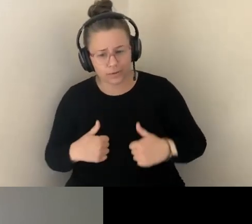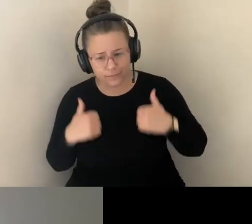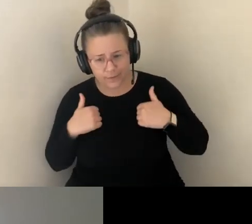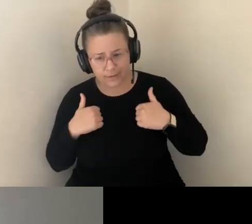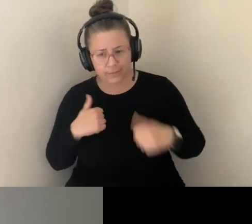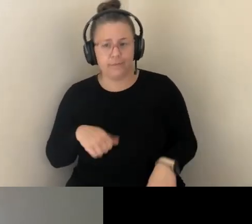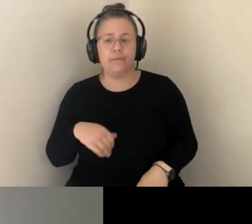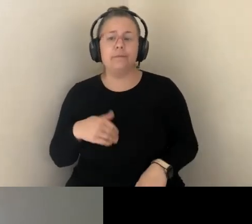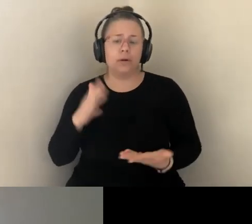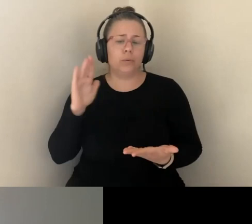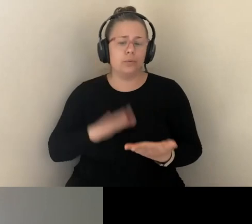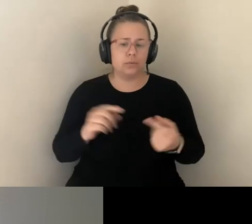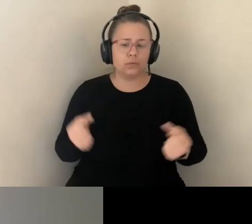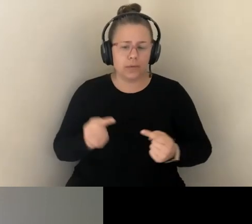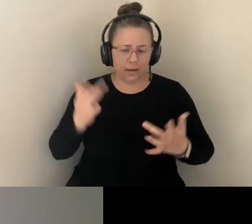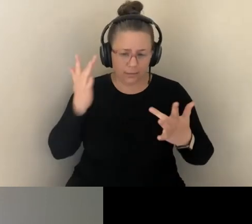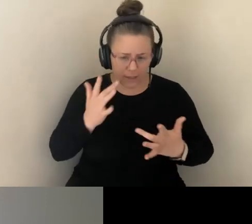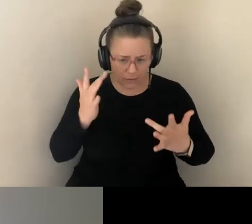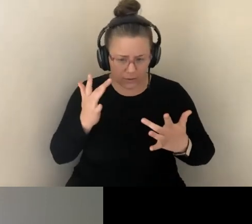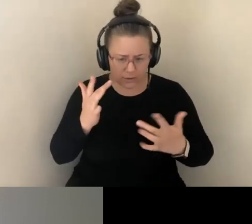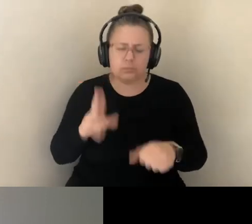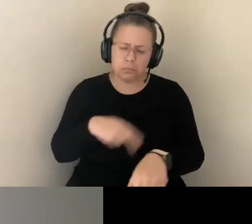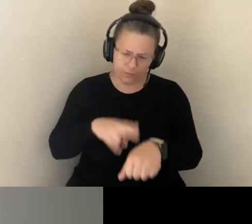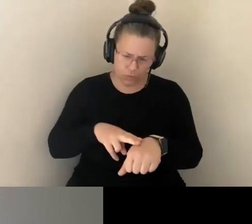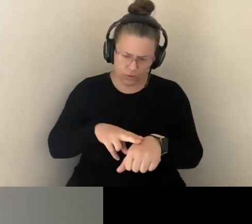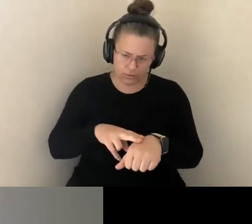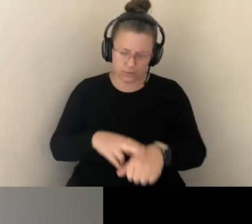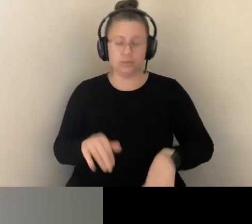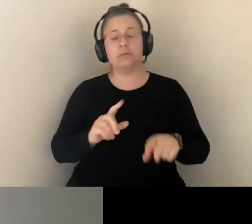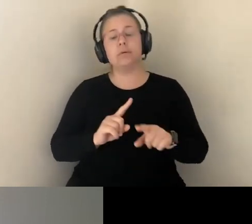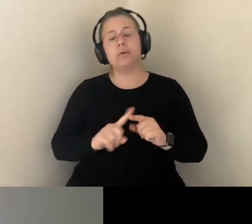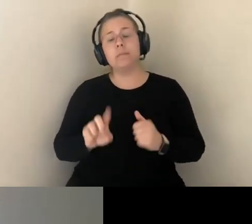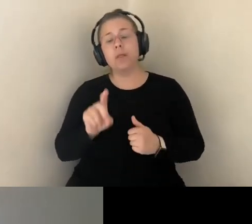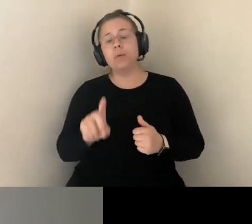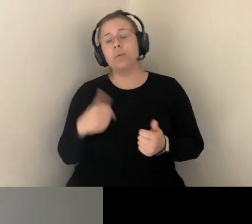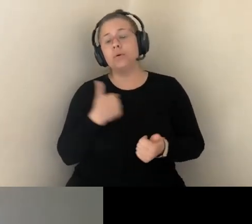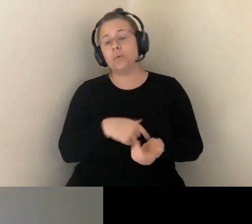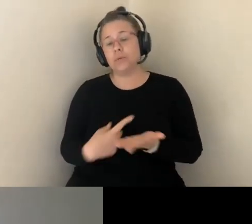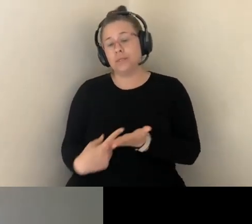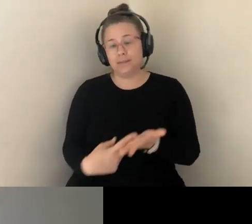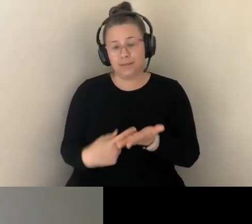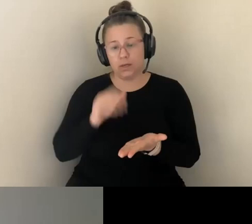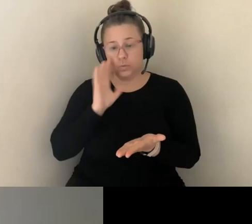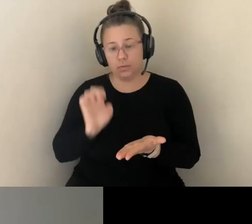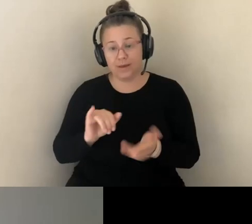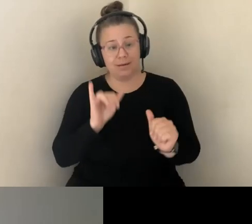INTERROGATE TODAY IS, DOES THIS AND OTHER LANGUAGE UNWITTENLY CAUSE HARM FOR PEOPLE WITH DISABILITIES?